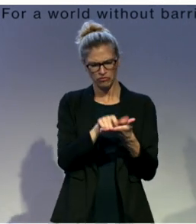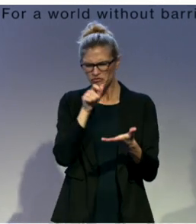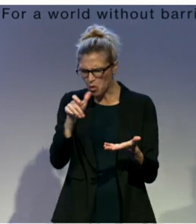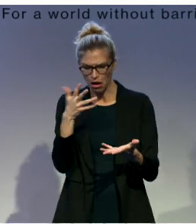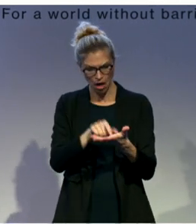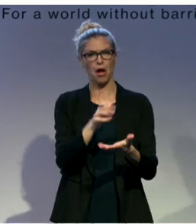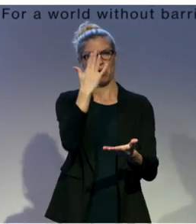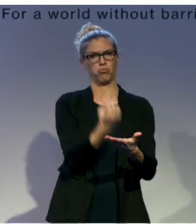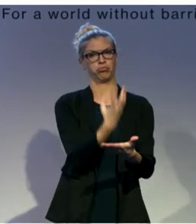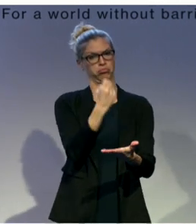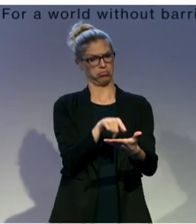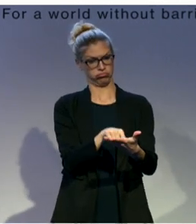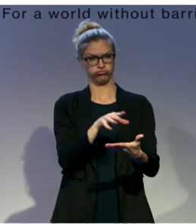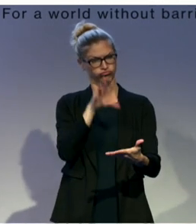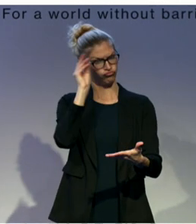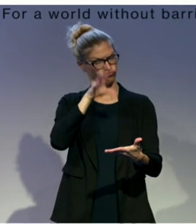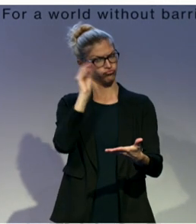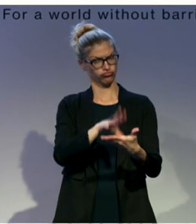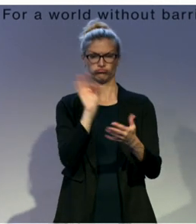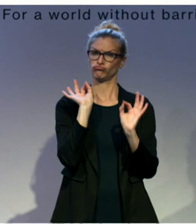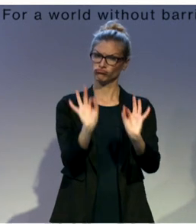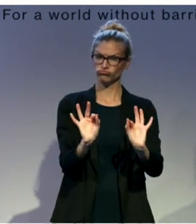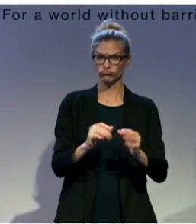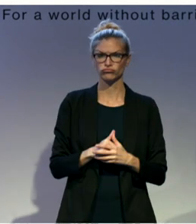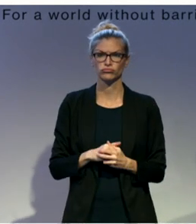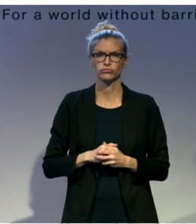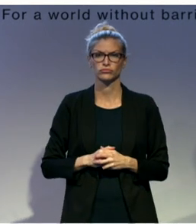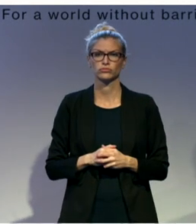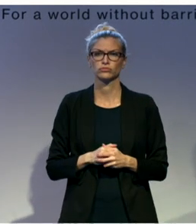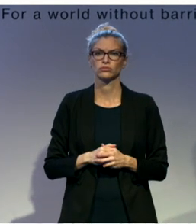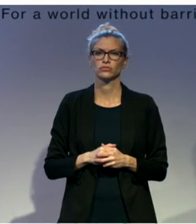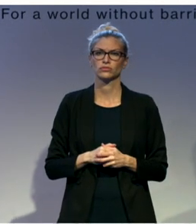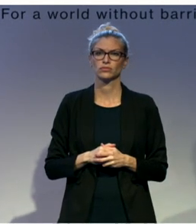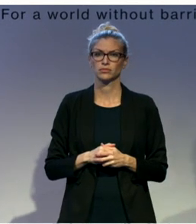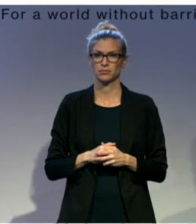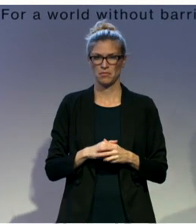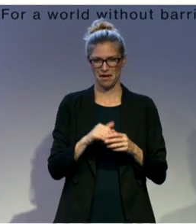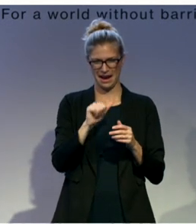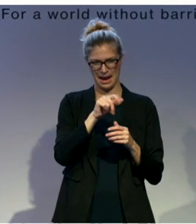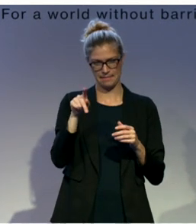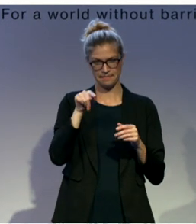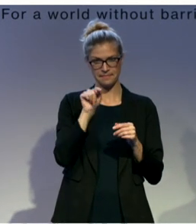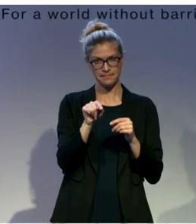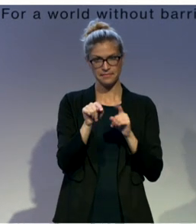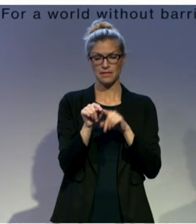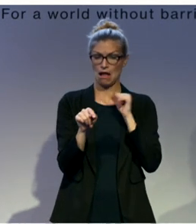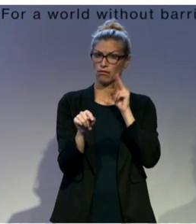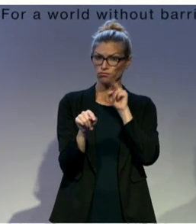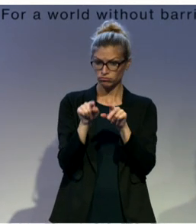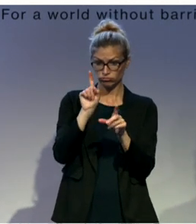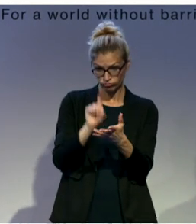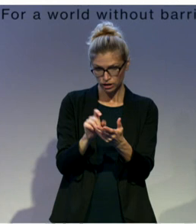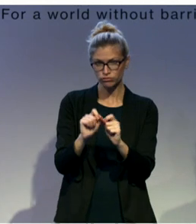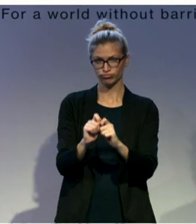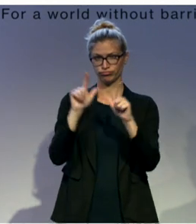beyond traditional trainings. In each app, users can watch videos of deaf persons signing in the local sign language and describing